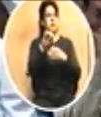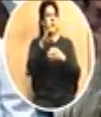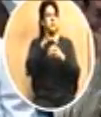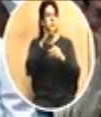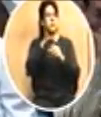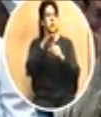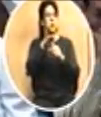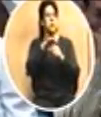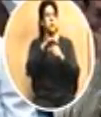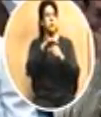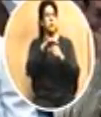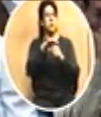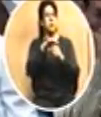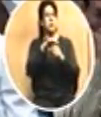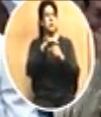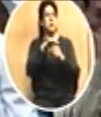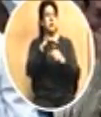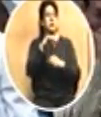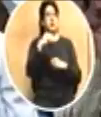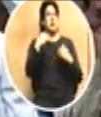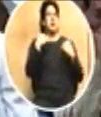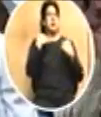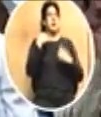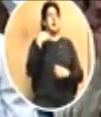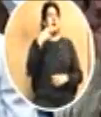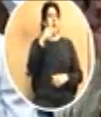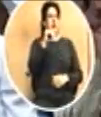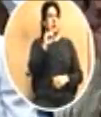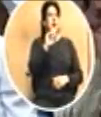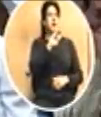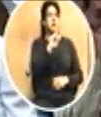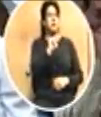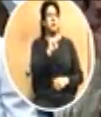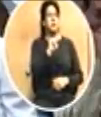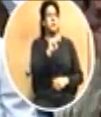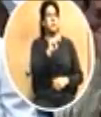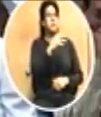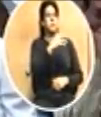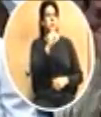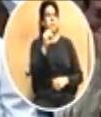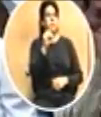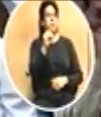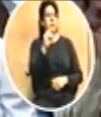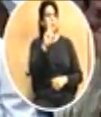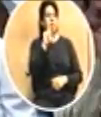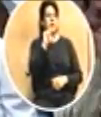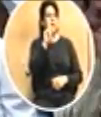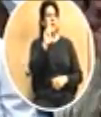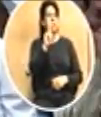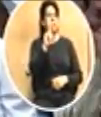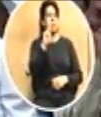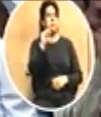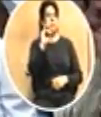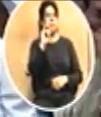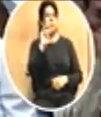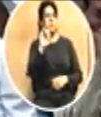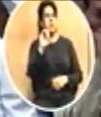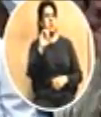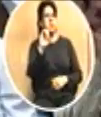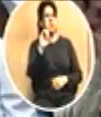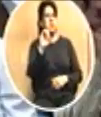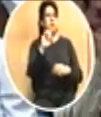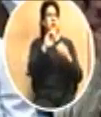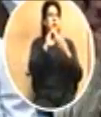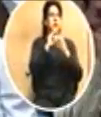has been usurped and undermined. That is why we